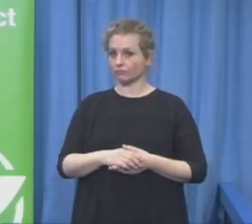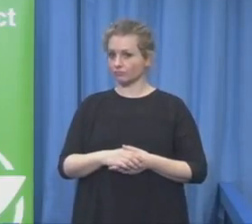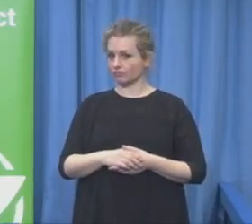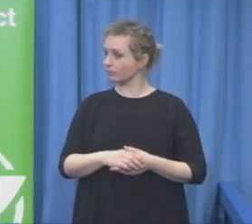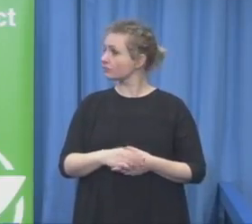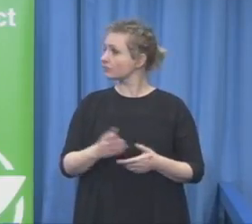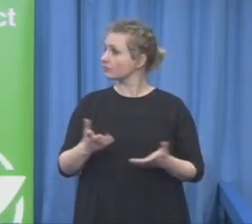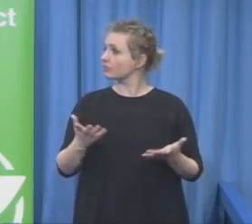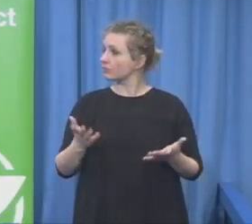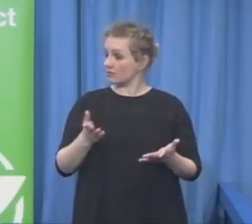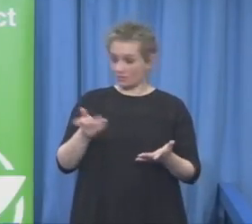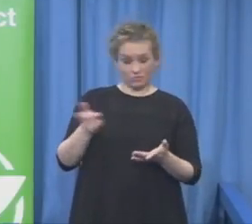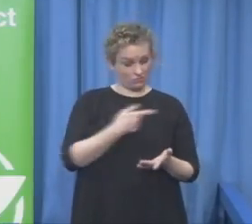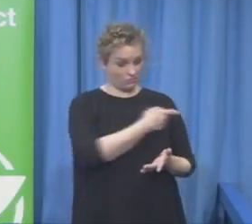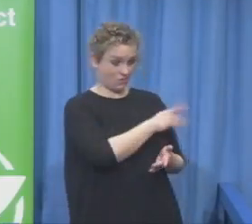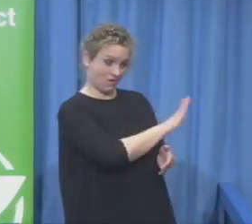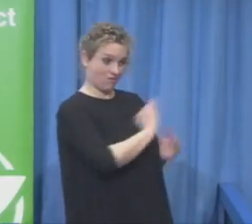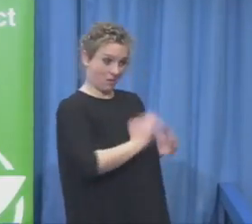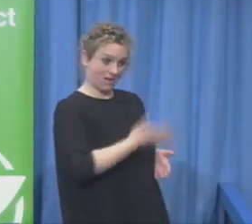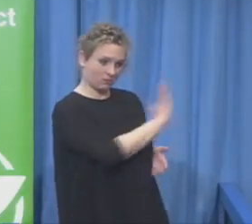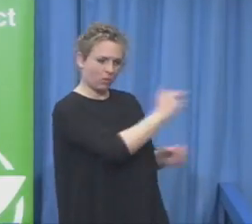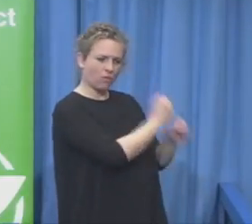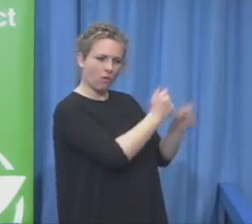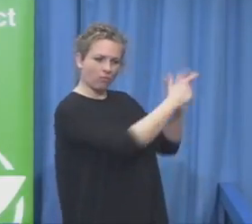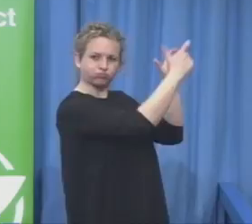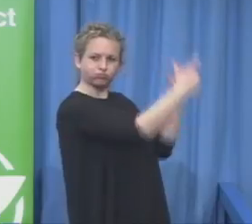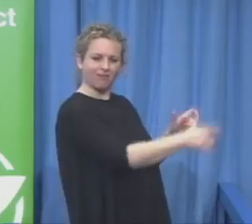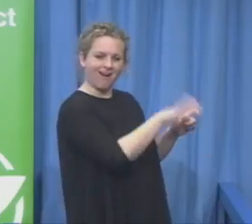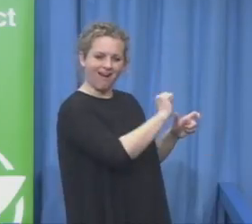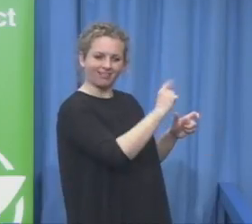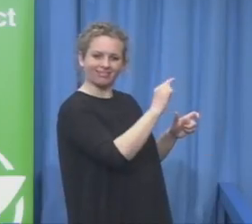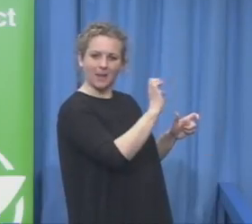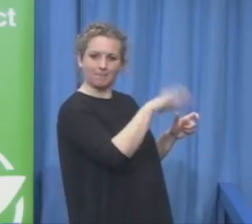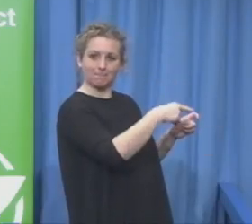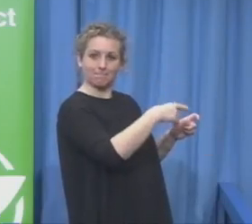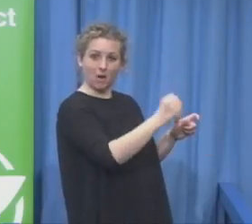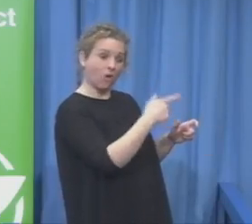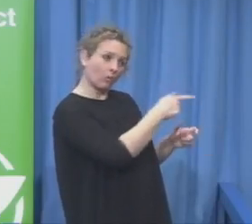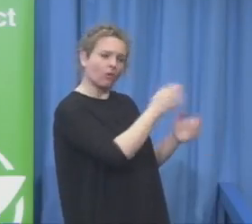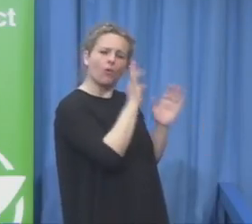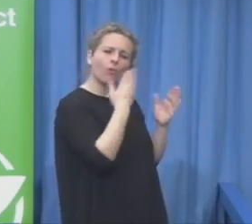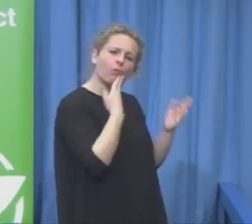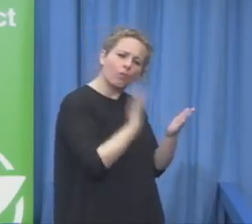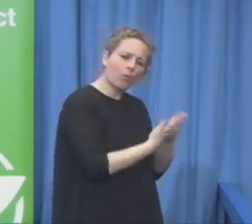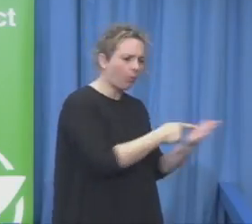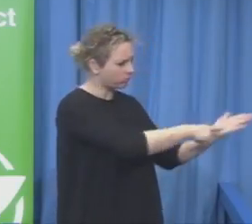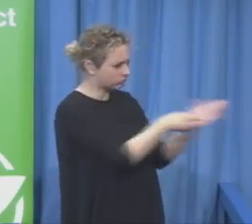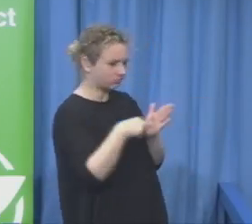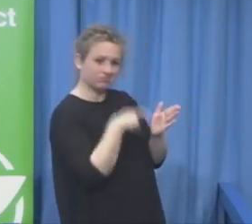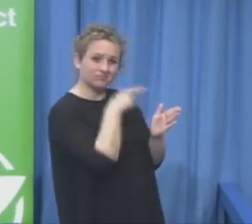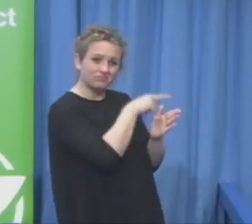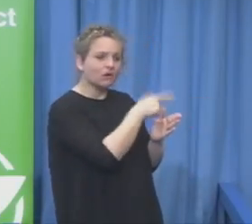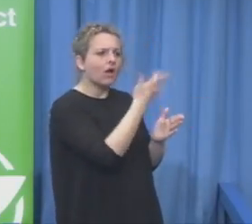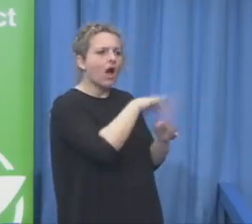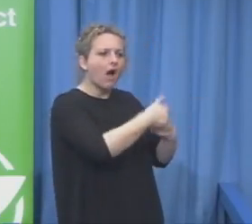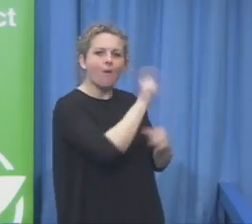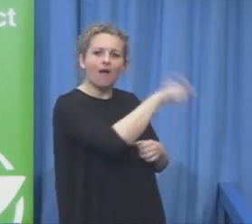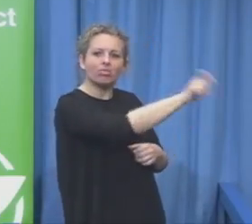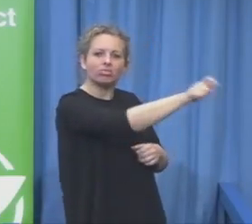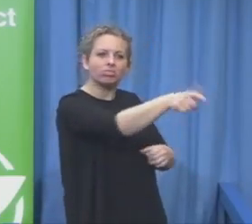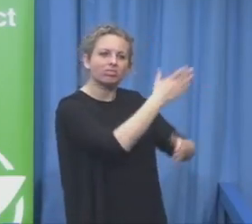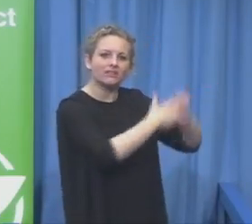compared to all these 40,000 which we have in Austria in sheltered workshops over here. And barriers are